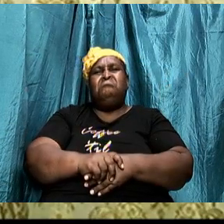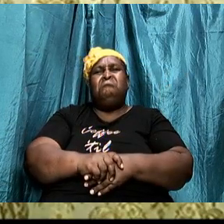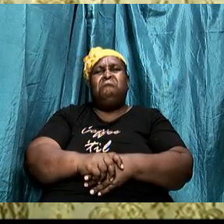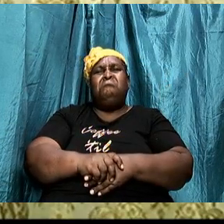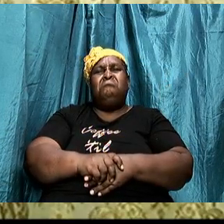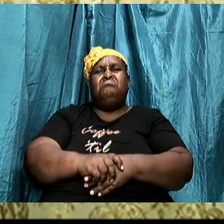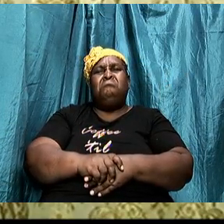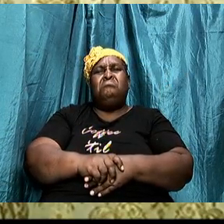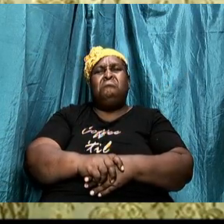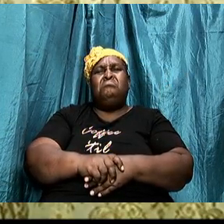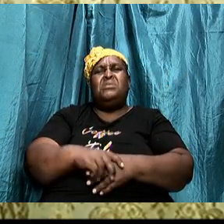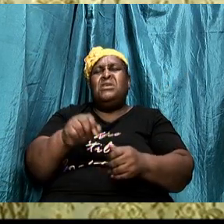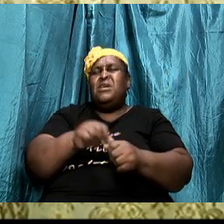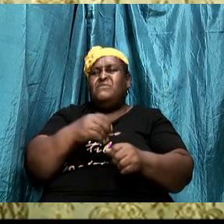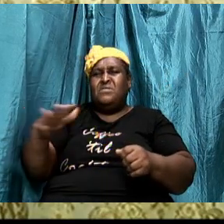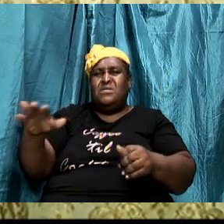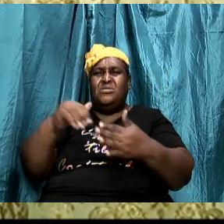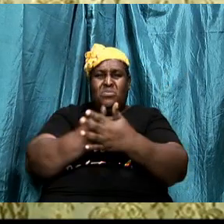in fact